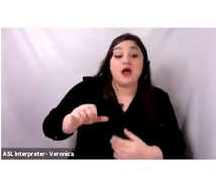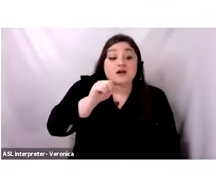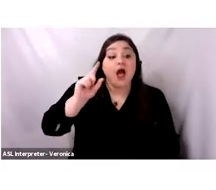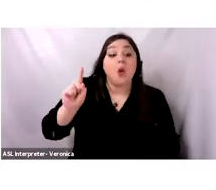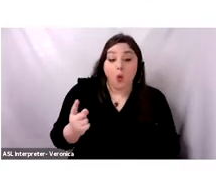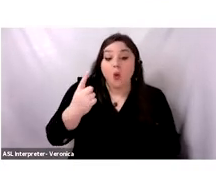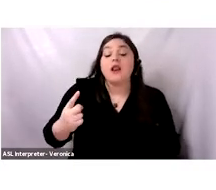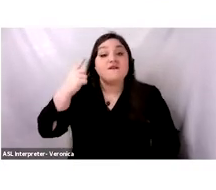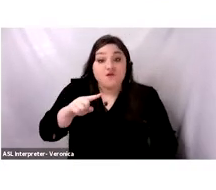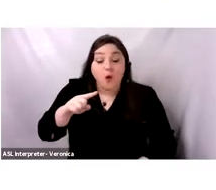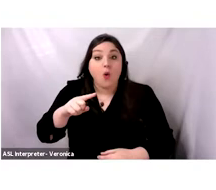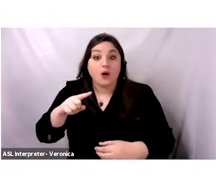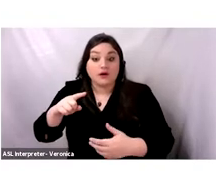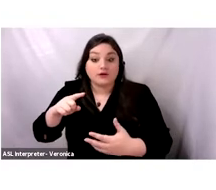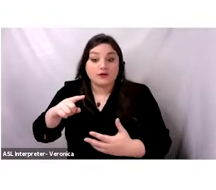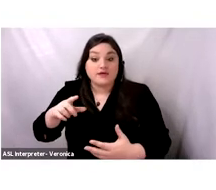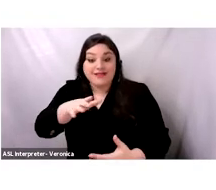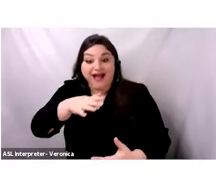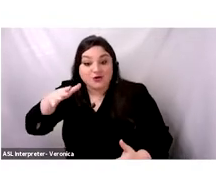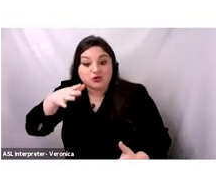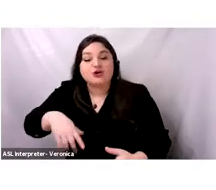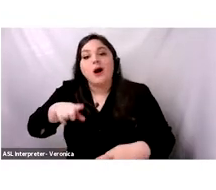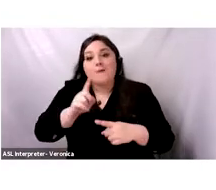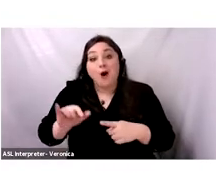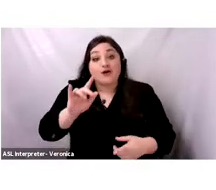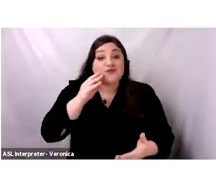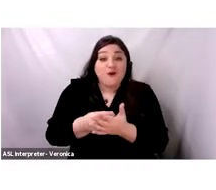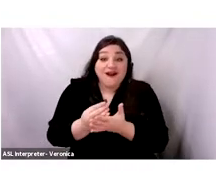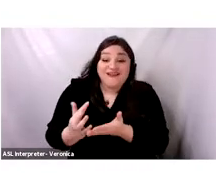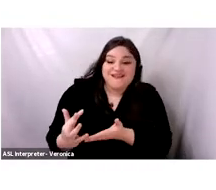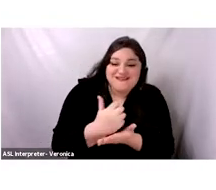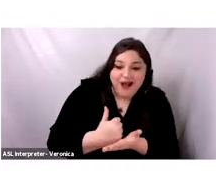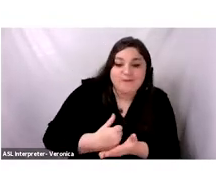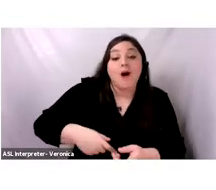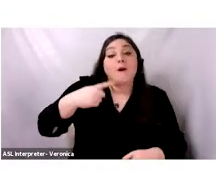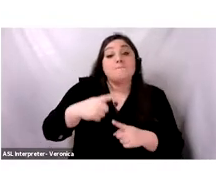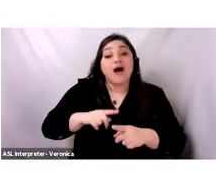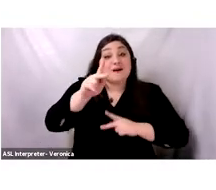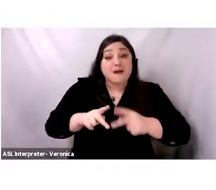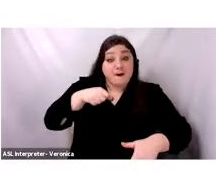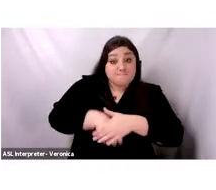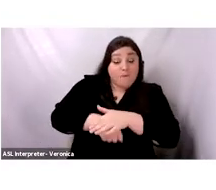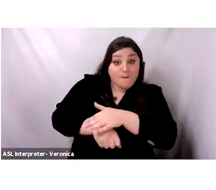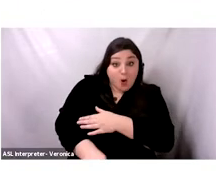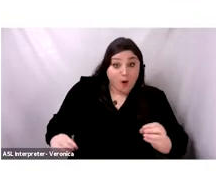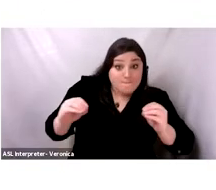and income, but also population levels, urban growth, the distribution of the labor force,